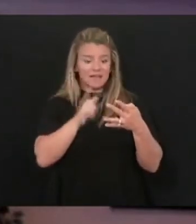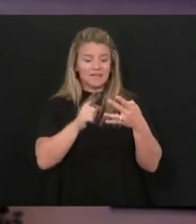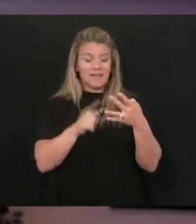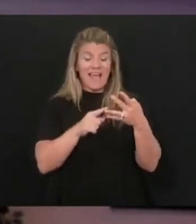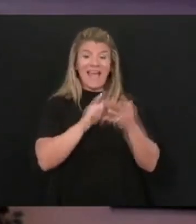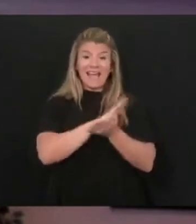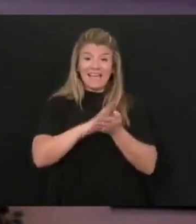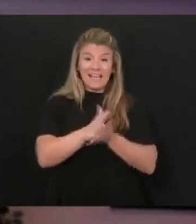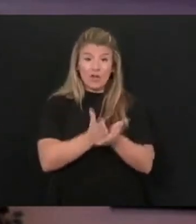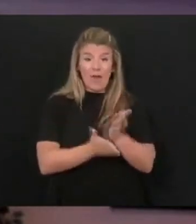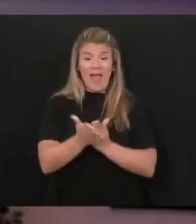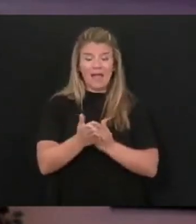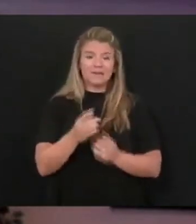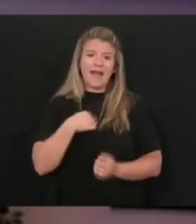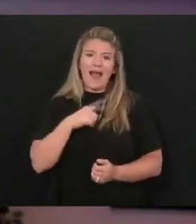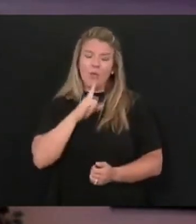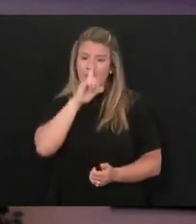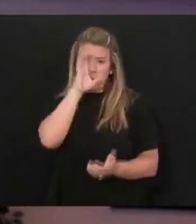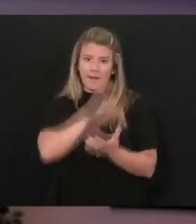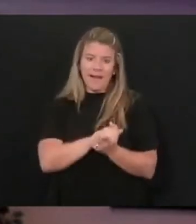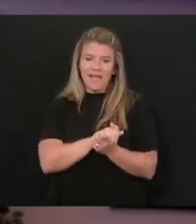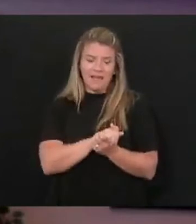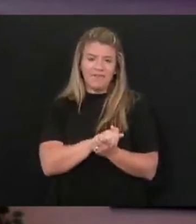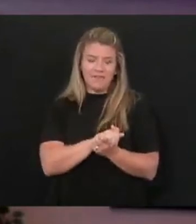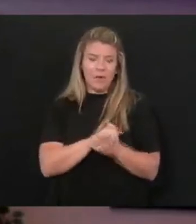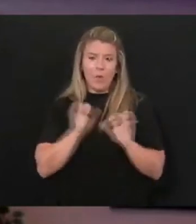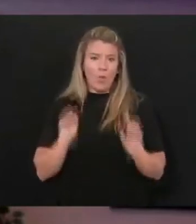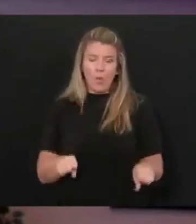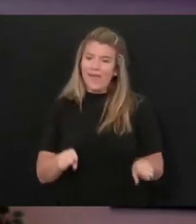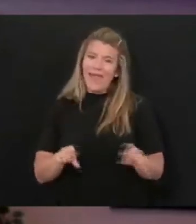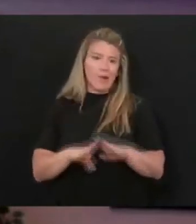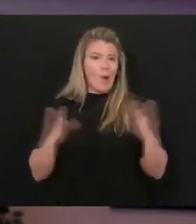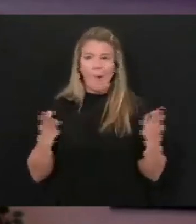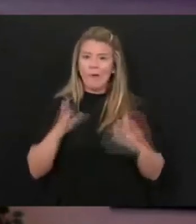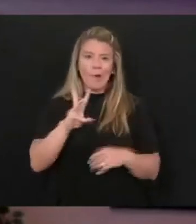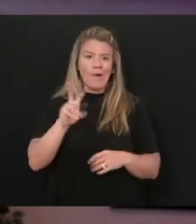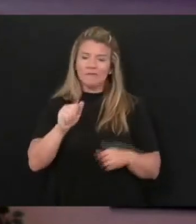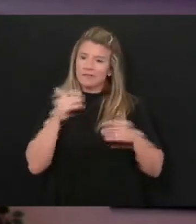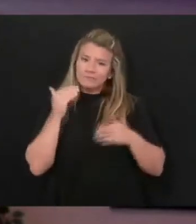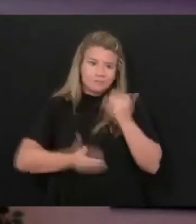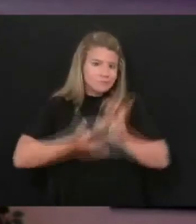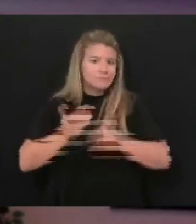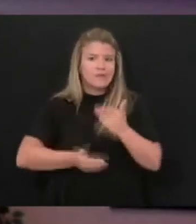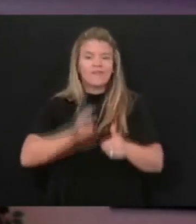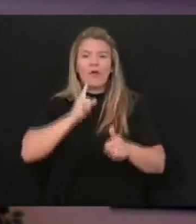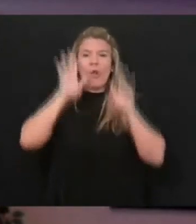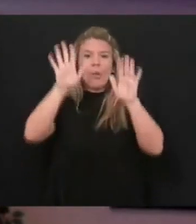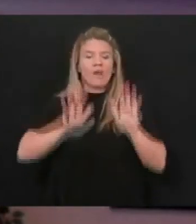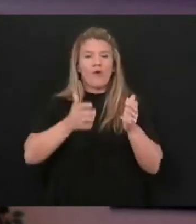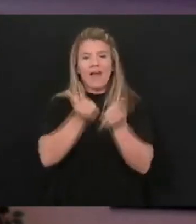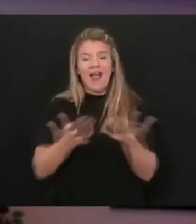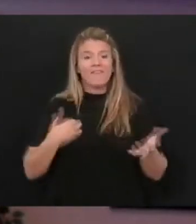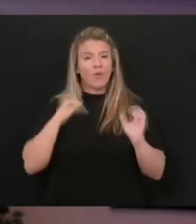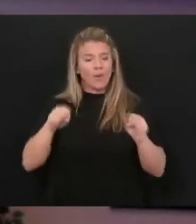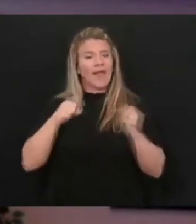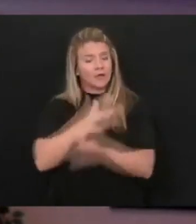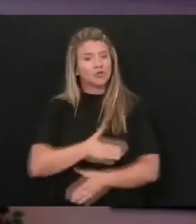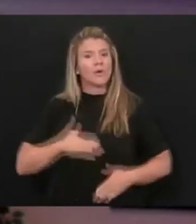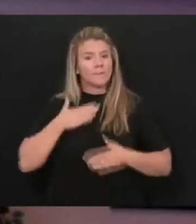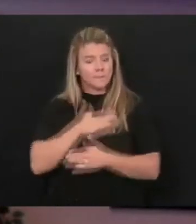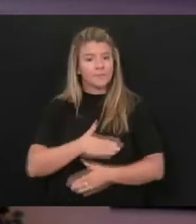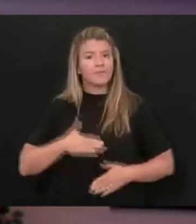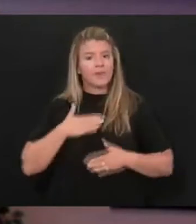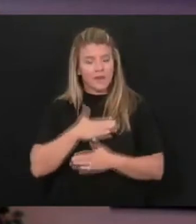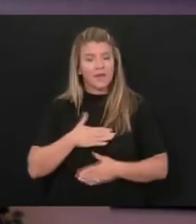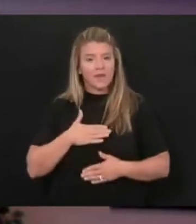I believe very confidently that we will be able to reopen West Virginia to all the wonderful activities that we all enjoy and do